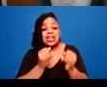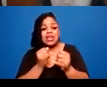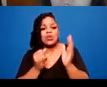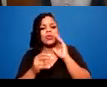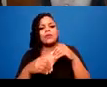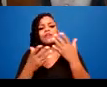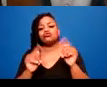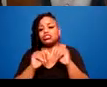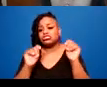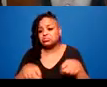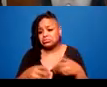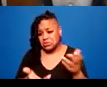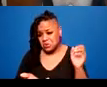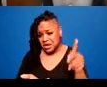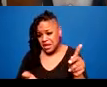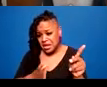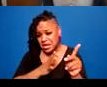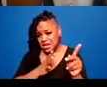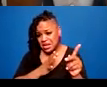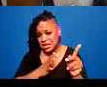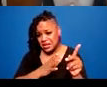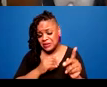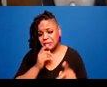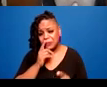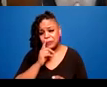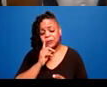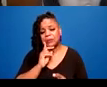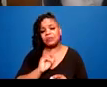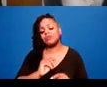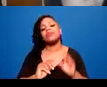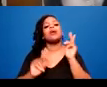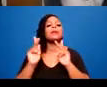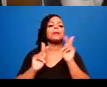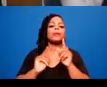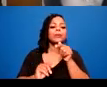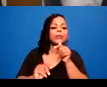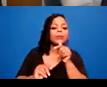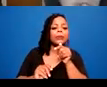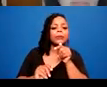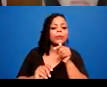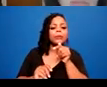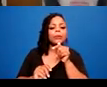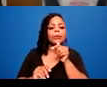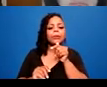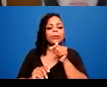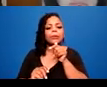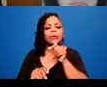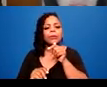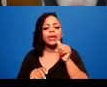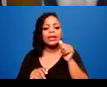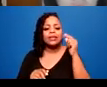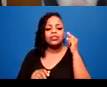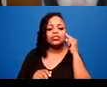Are folks who can hear it able to use the closed caption and turn off the sound if it's too disruptive?